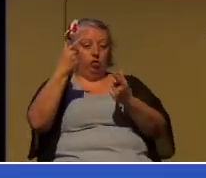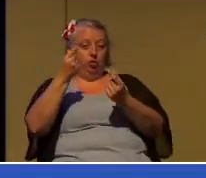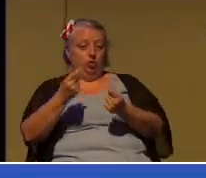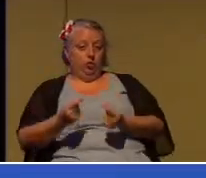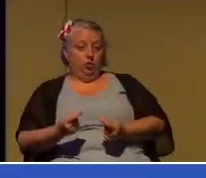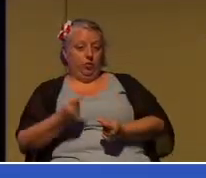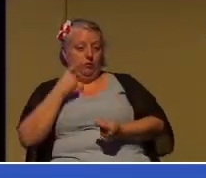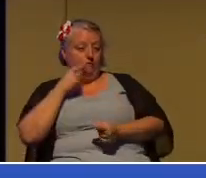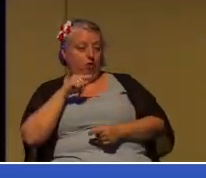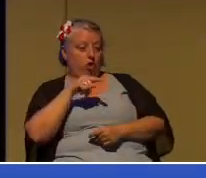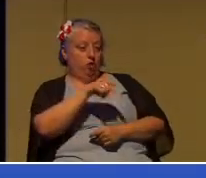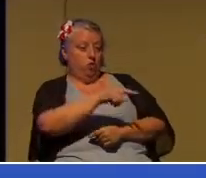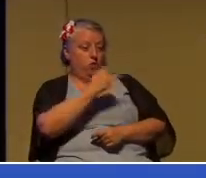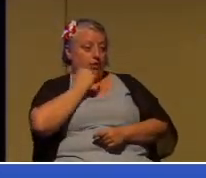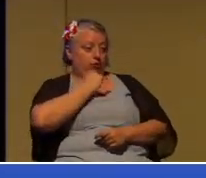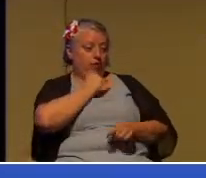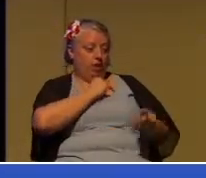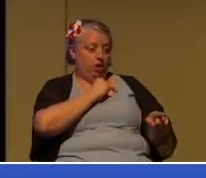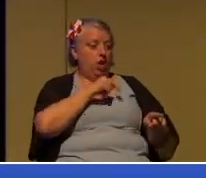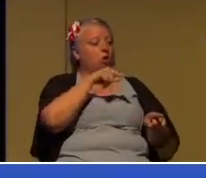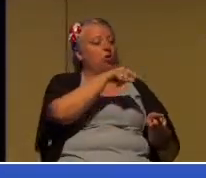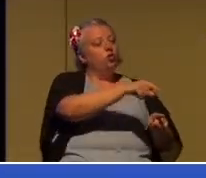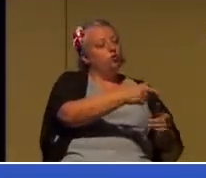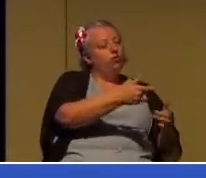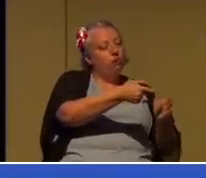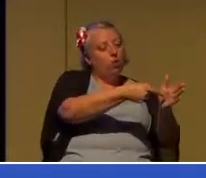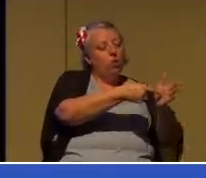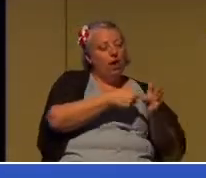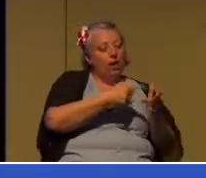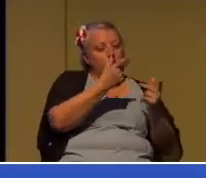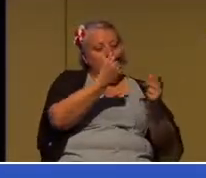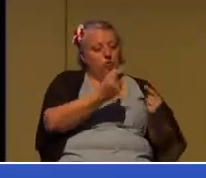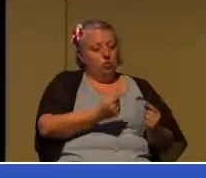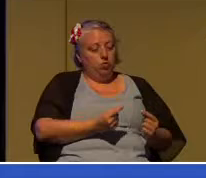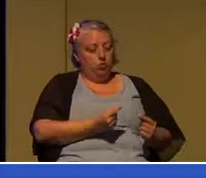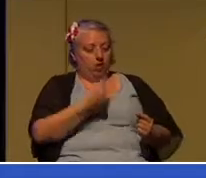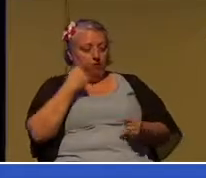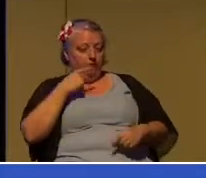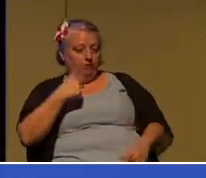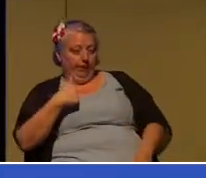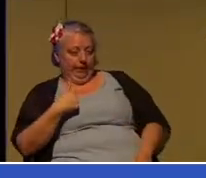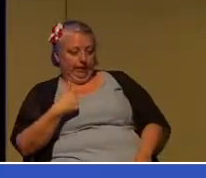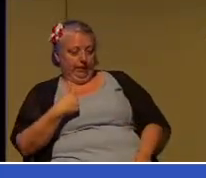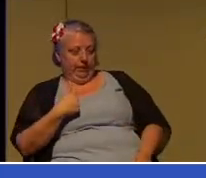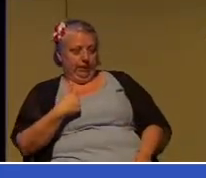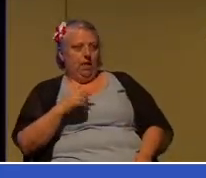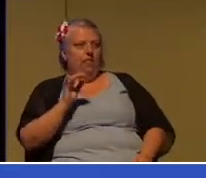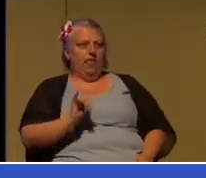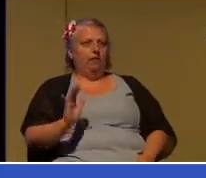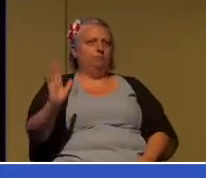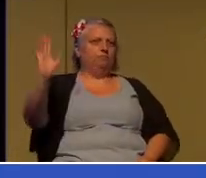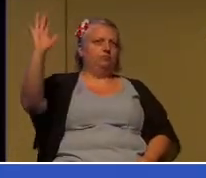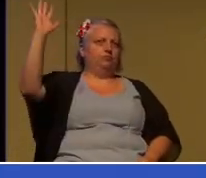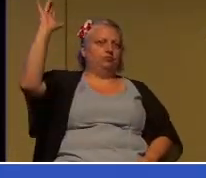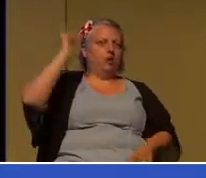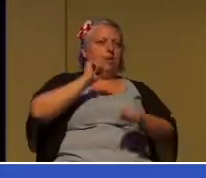And you are required to do this in response. It was solemnized at Mount Sinai.